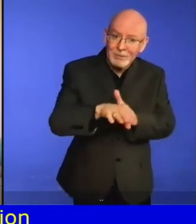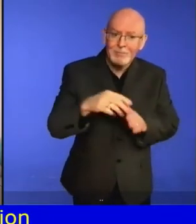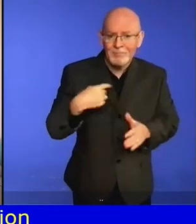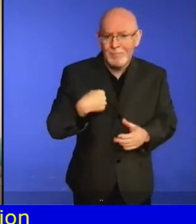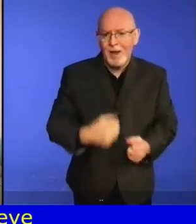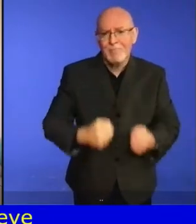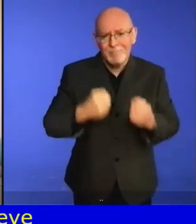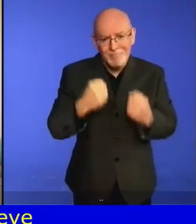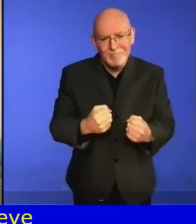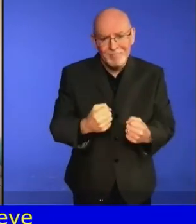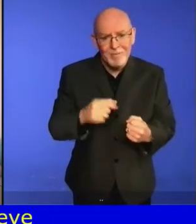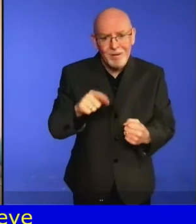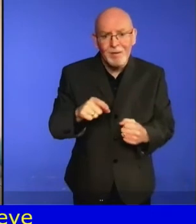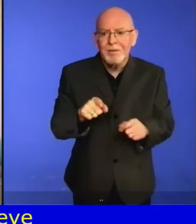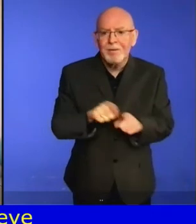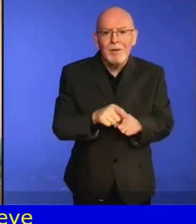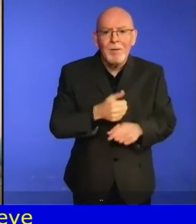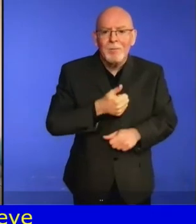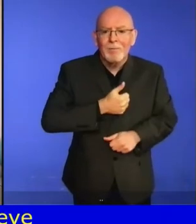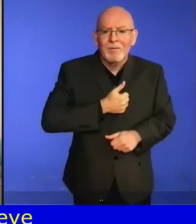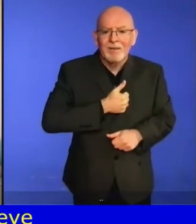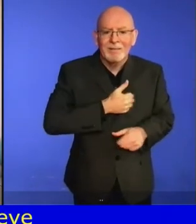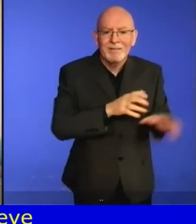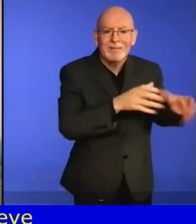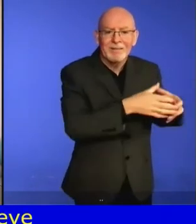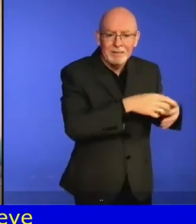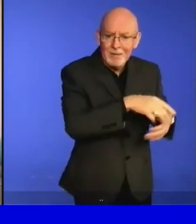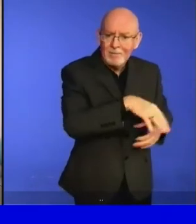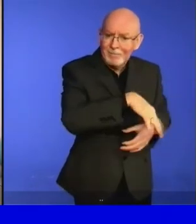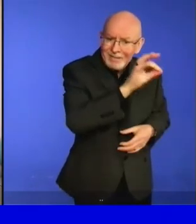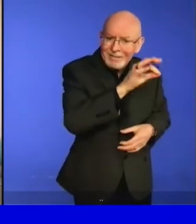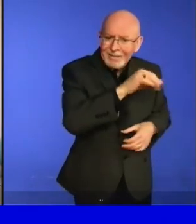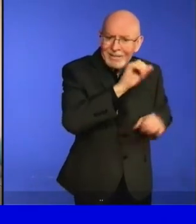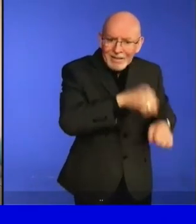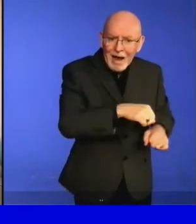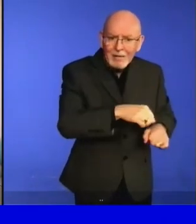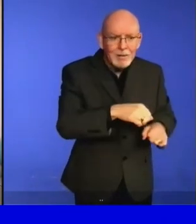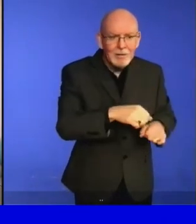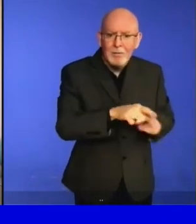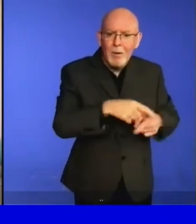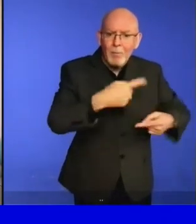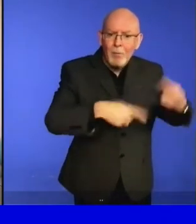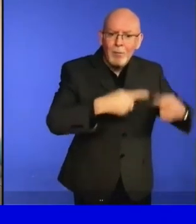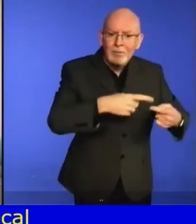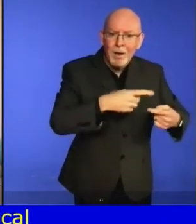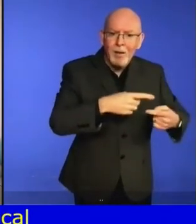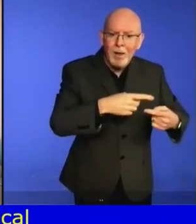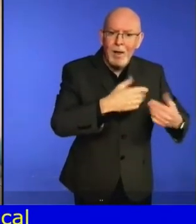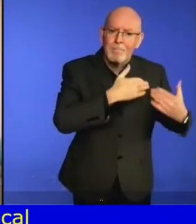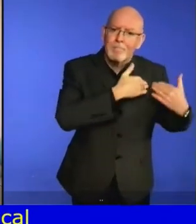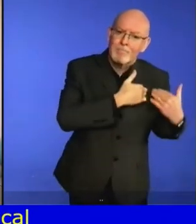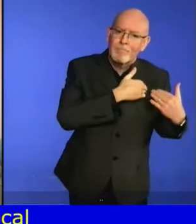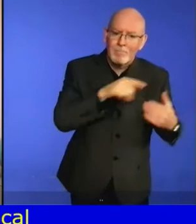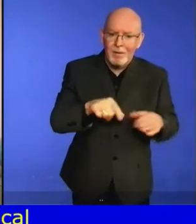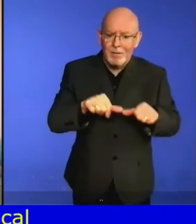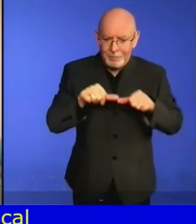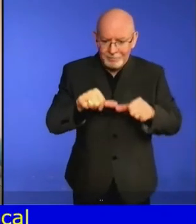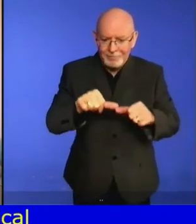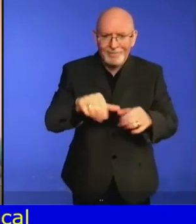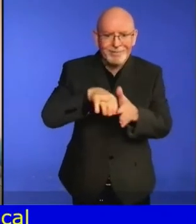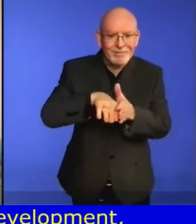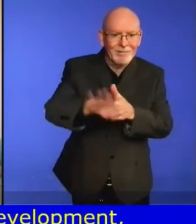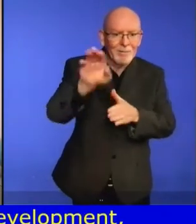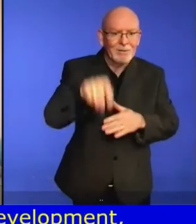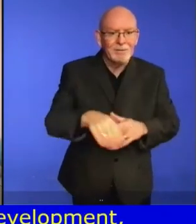for example, by providing workplace accessibility so that persons with disability can be fully integrated